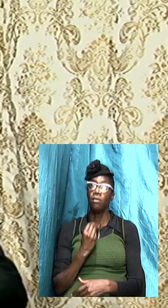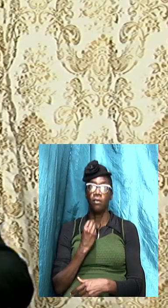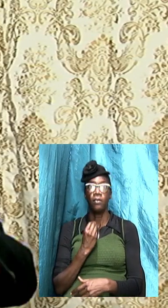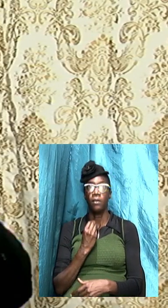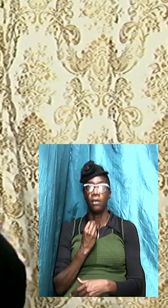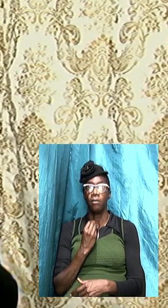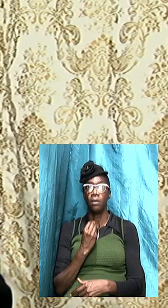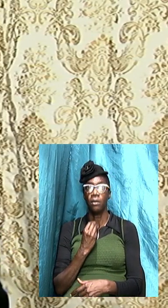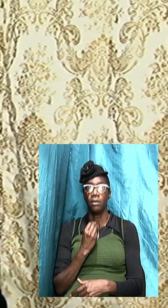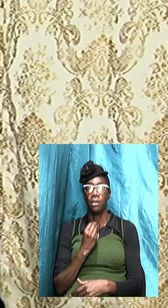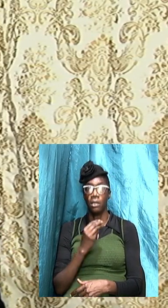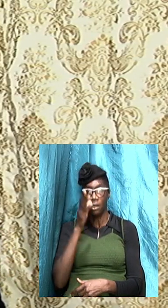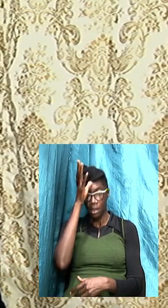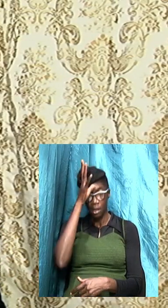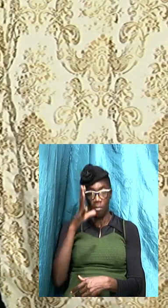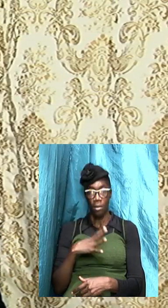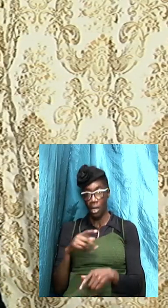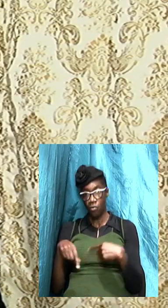and when him talk